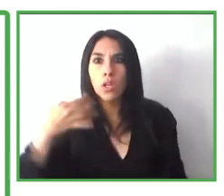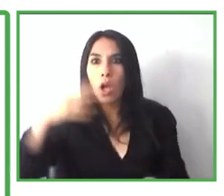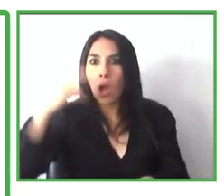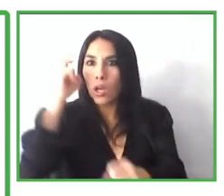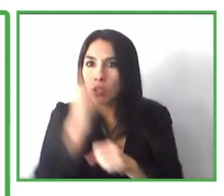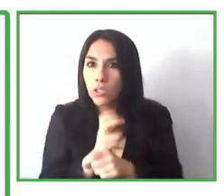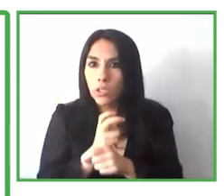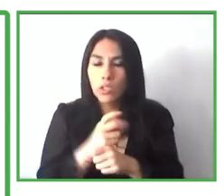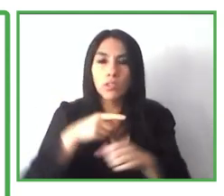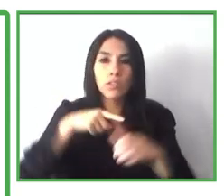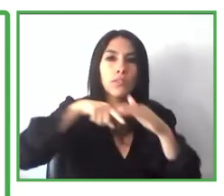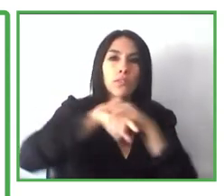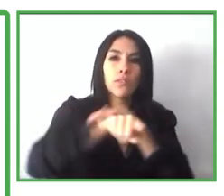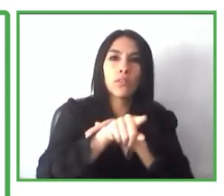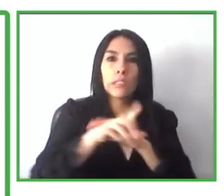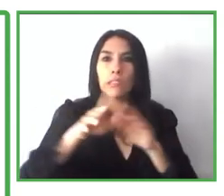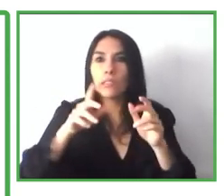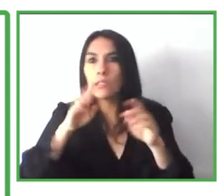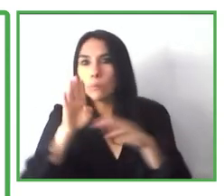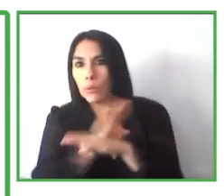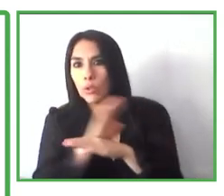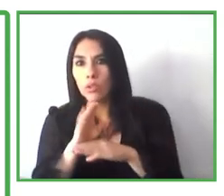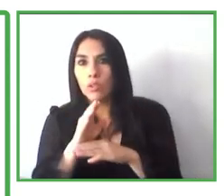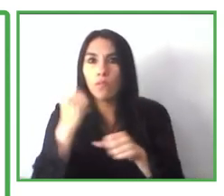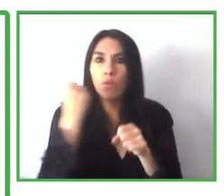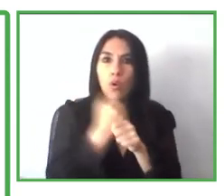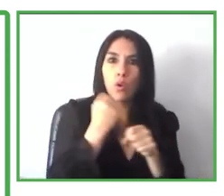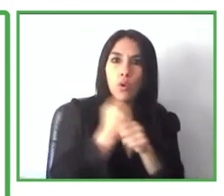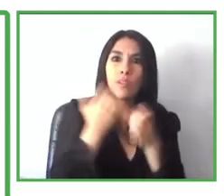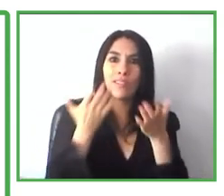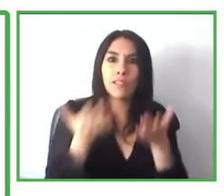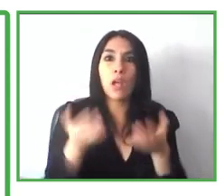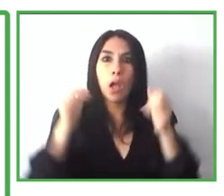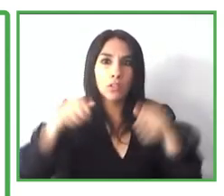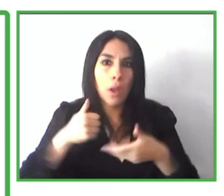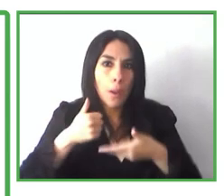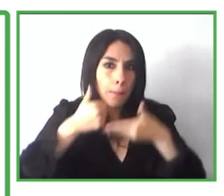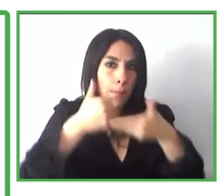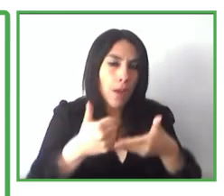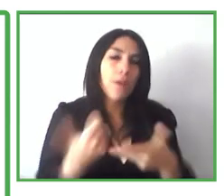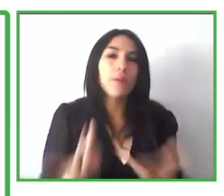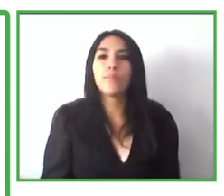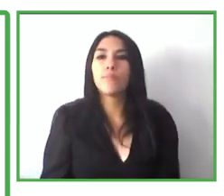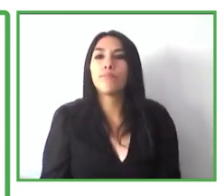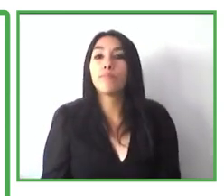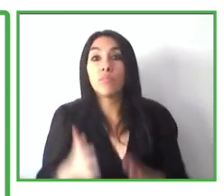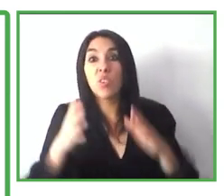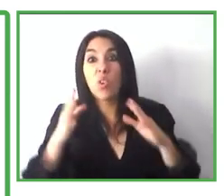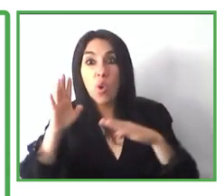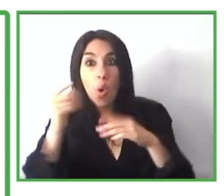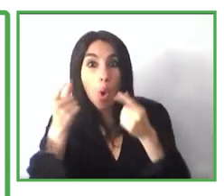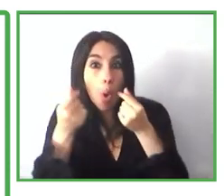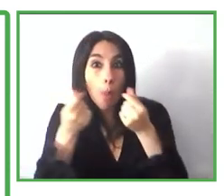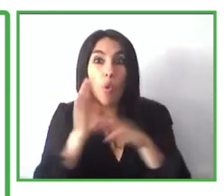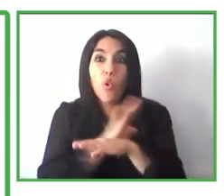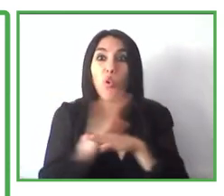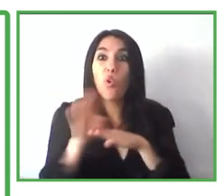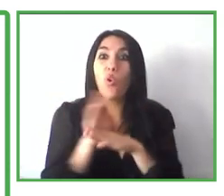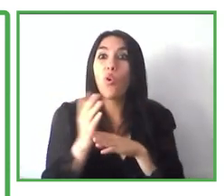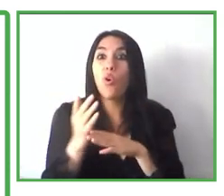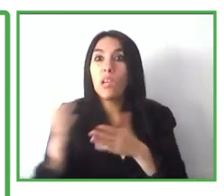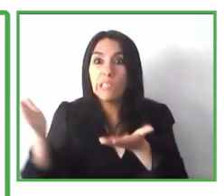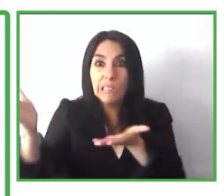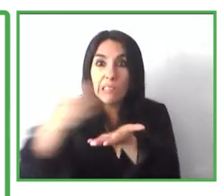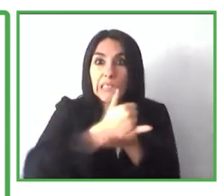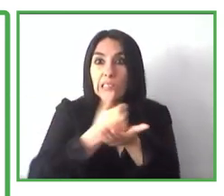disability or that has had difficulties entering the job market. And with that, they're able to help with cover